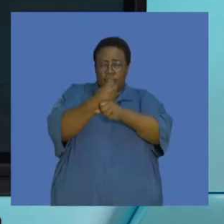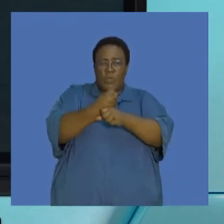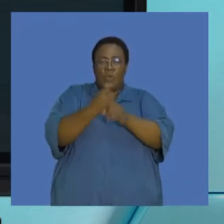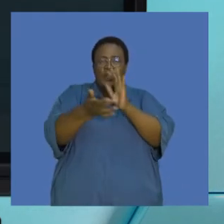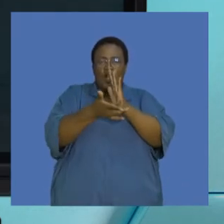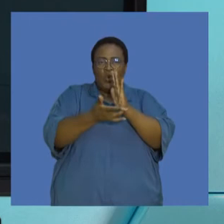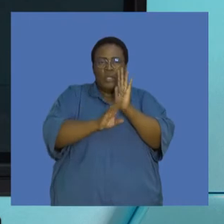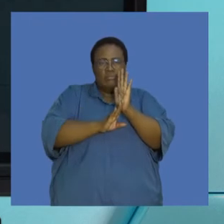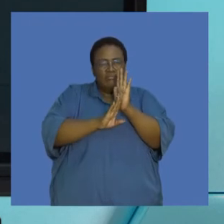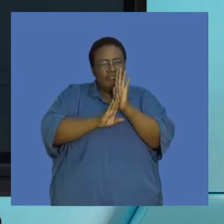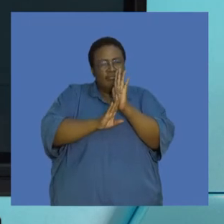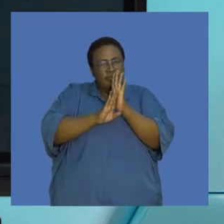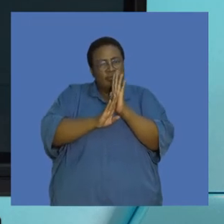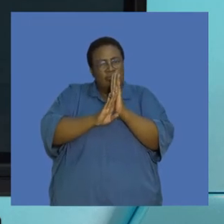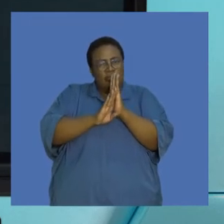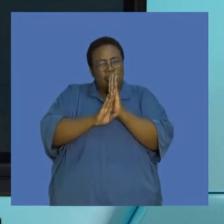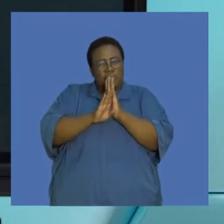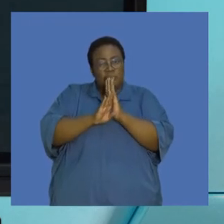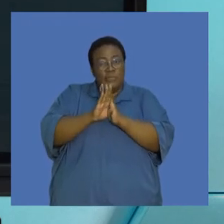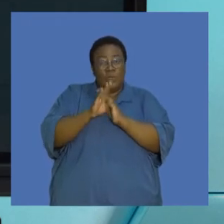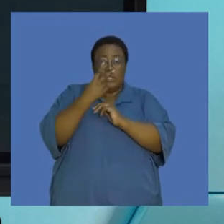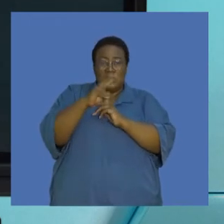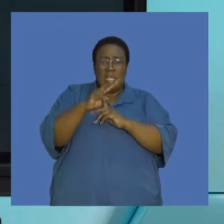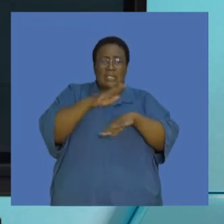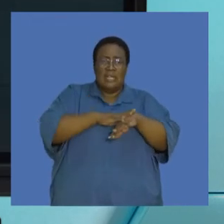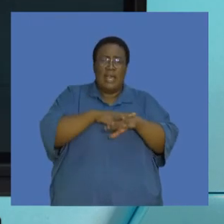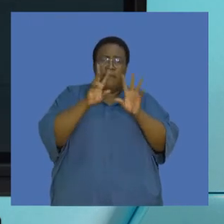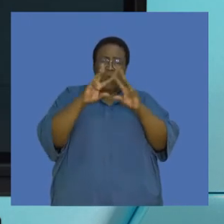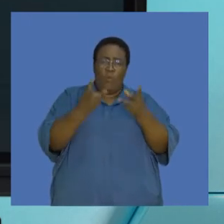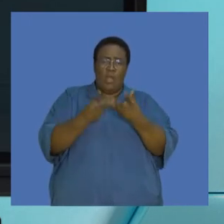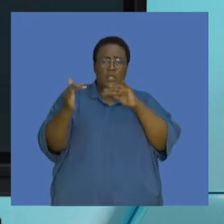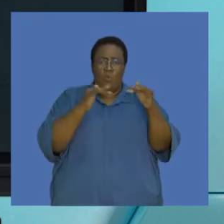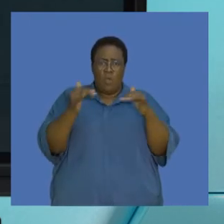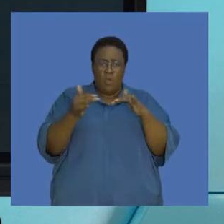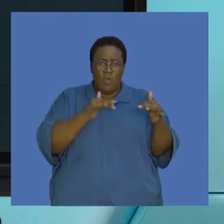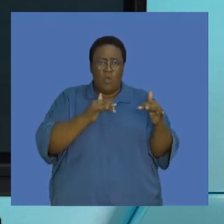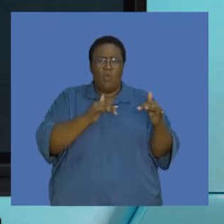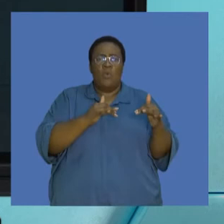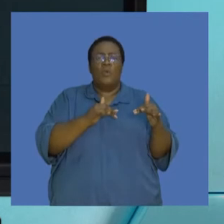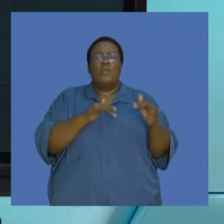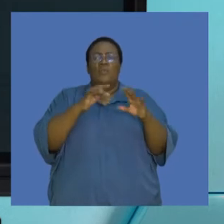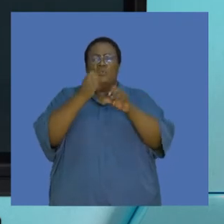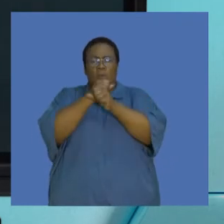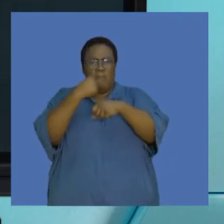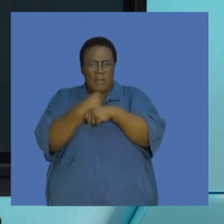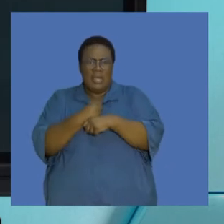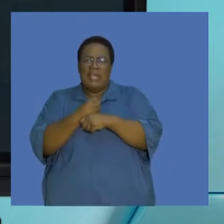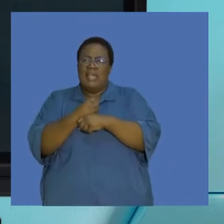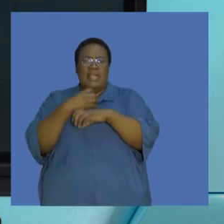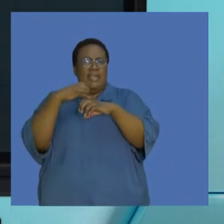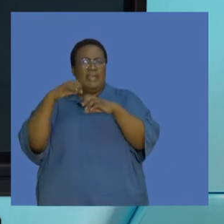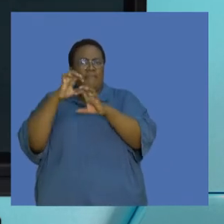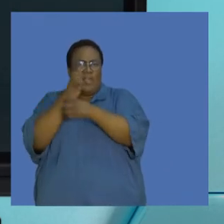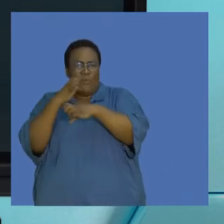technology advanced, in terms of we looked at during the World War and the Industrial Revolution that took place in terms of the